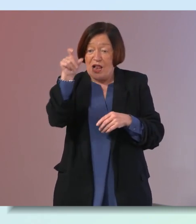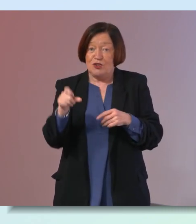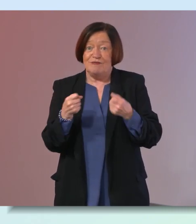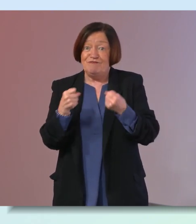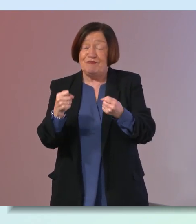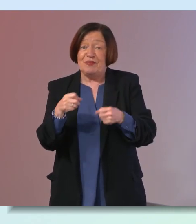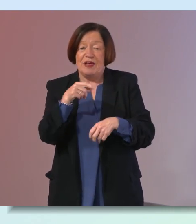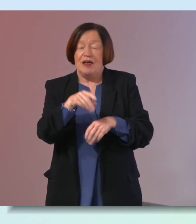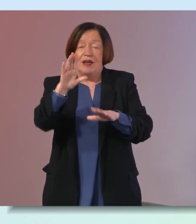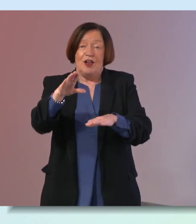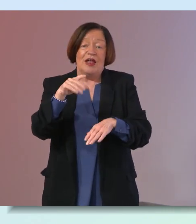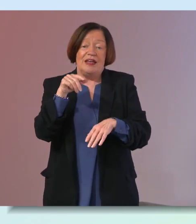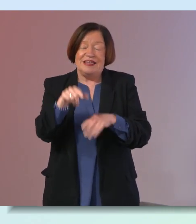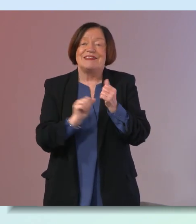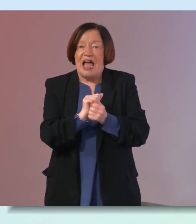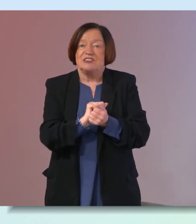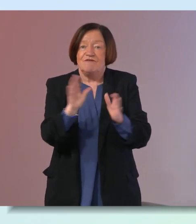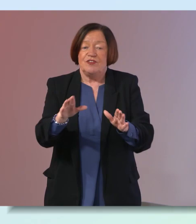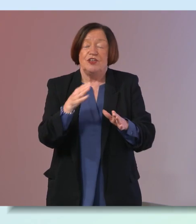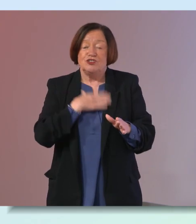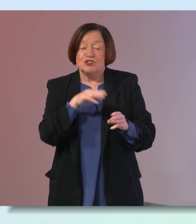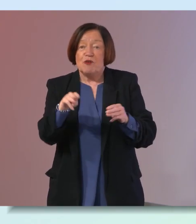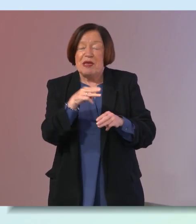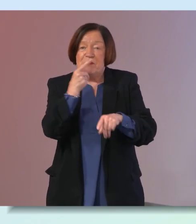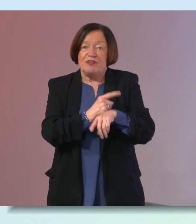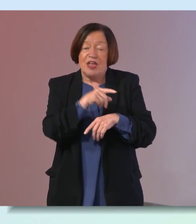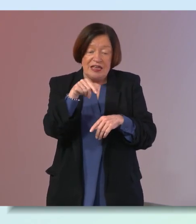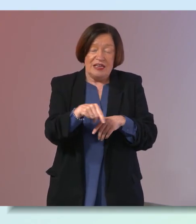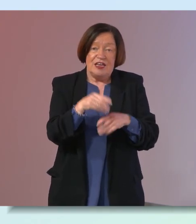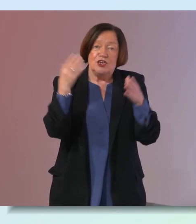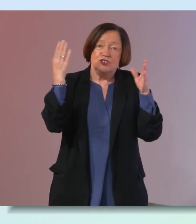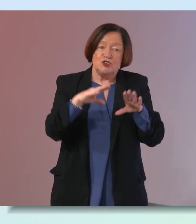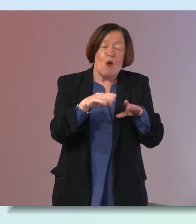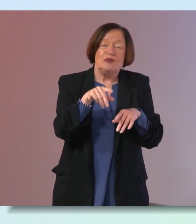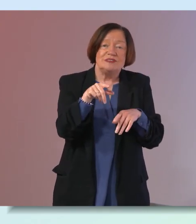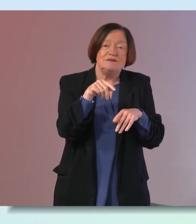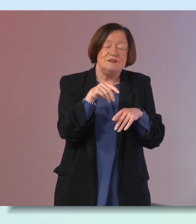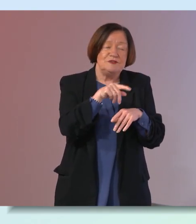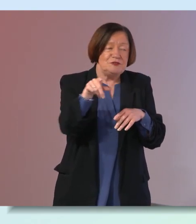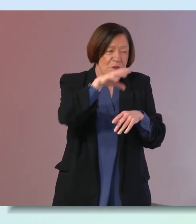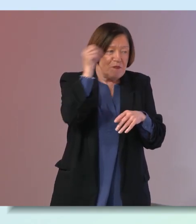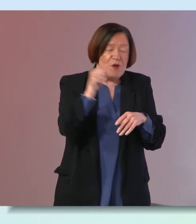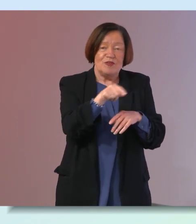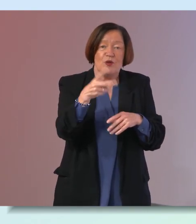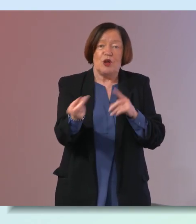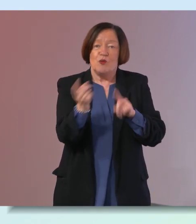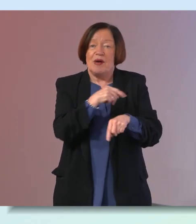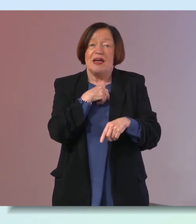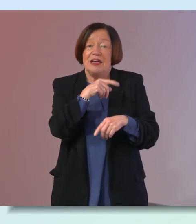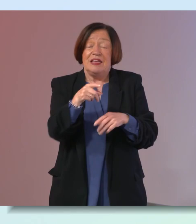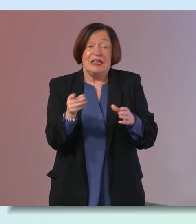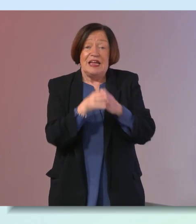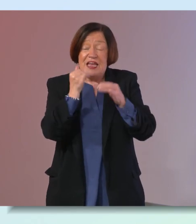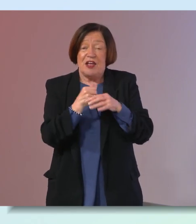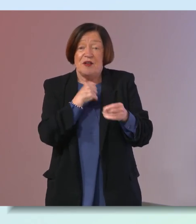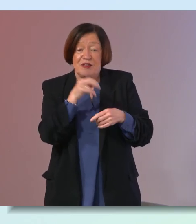it's look at it's at just for people out there it's at shows it's at them well hopefully they'll come back into the marts again if